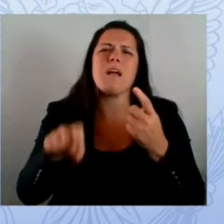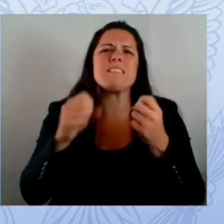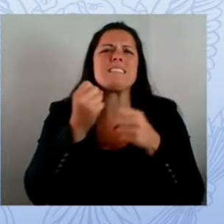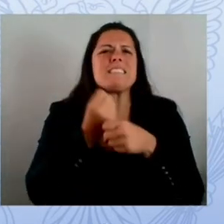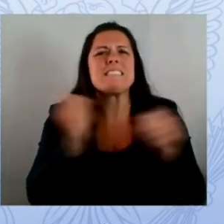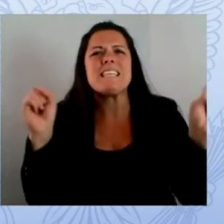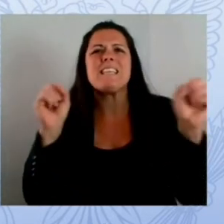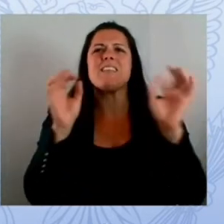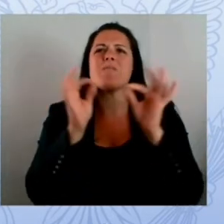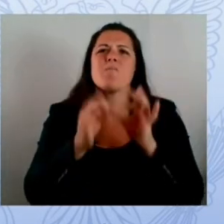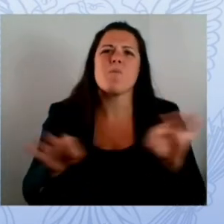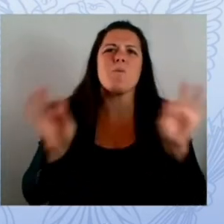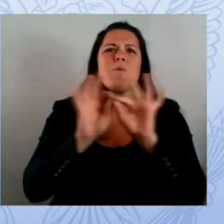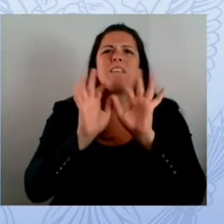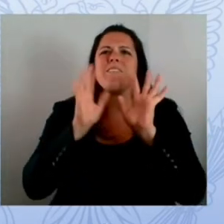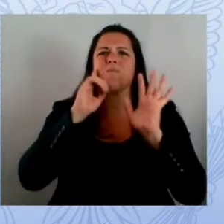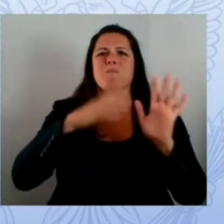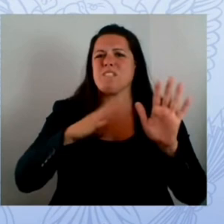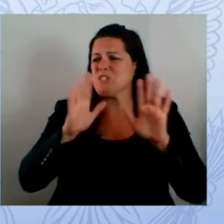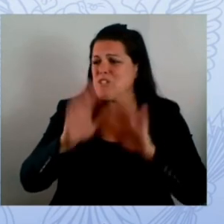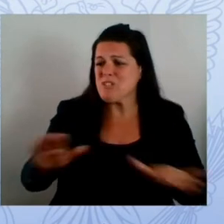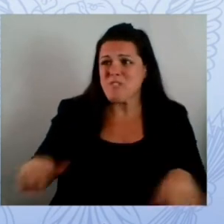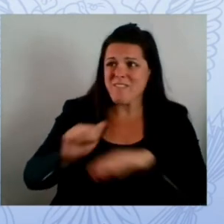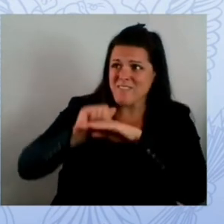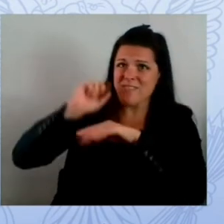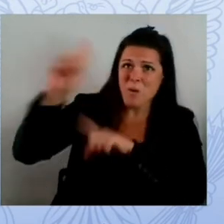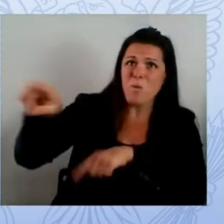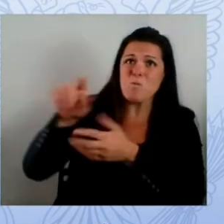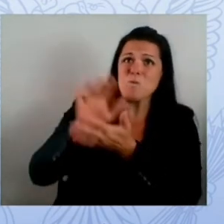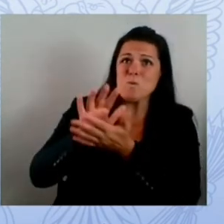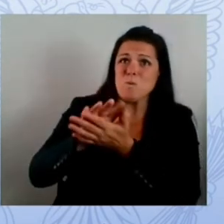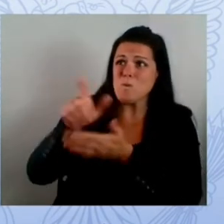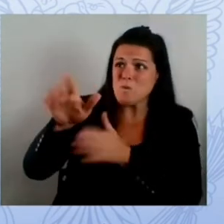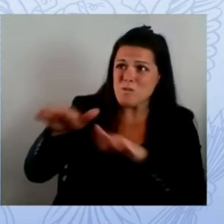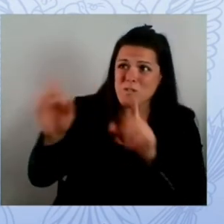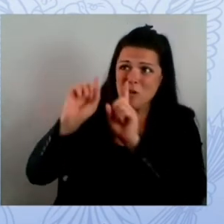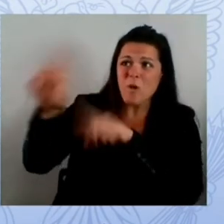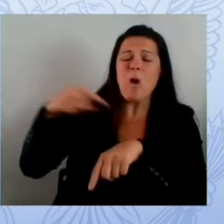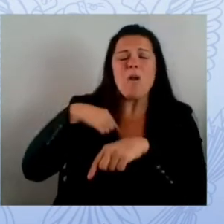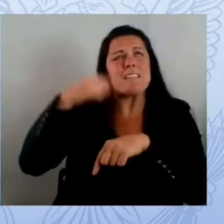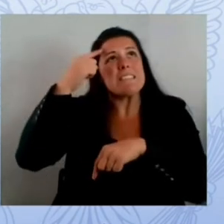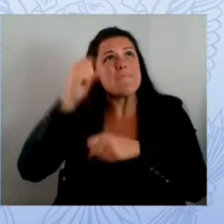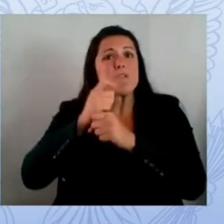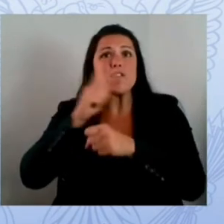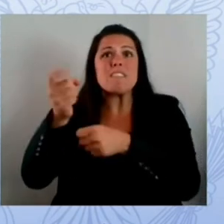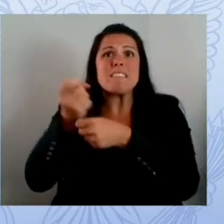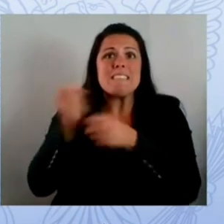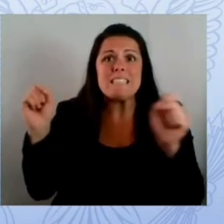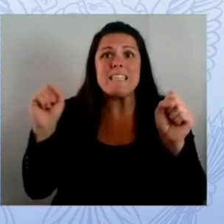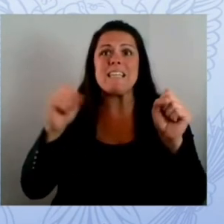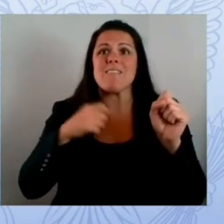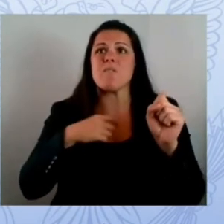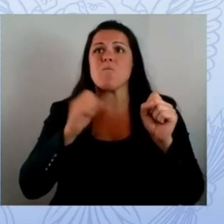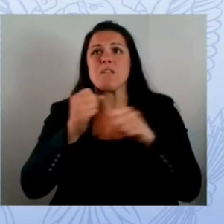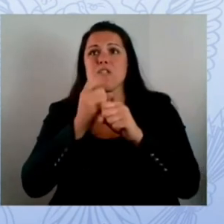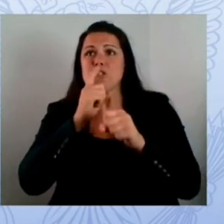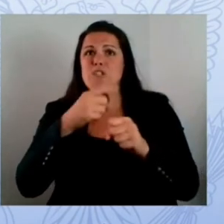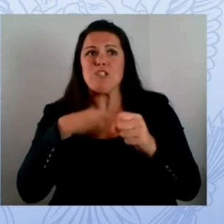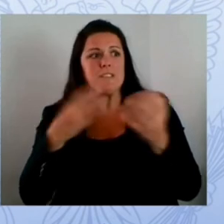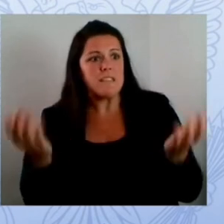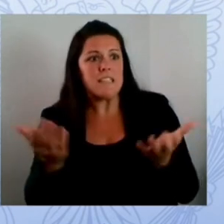he's got field offices around the country we have built out our folks in the field cyber security advisors state